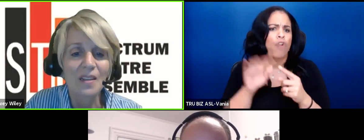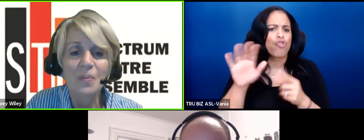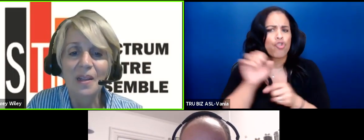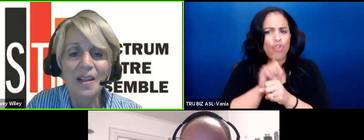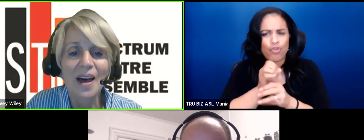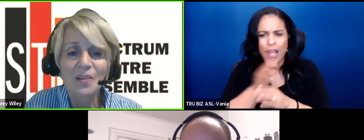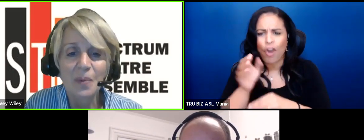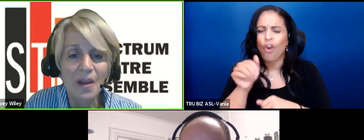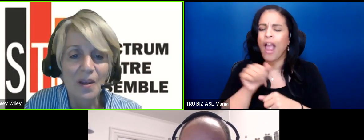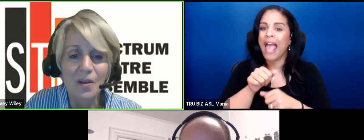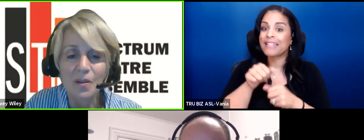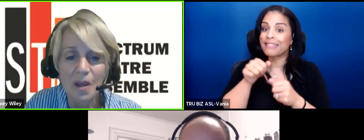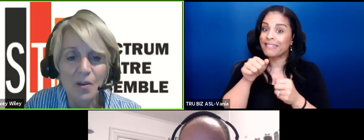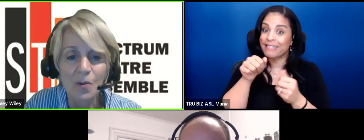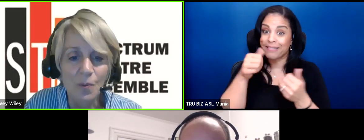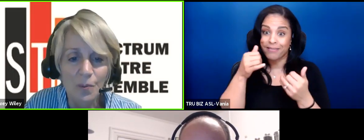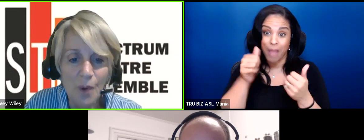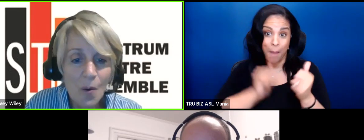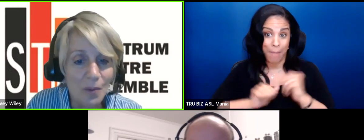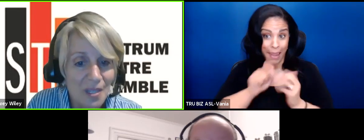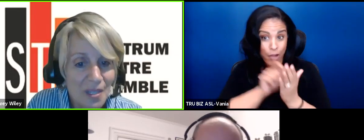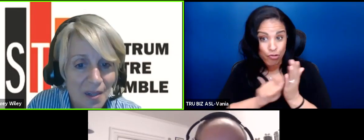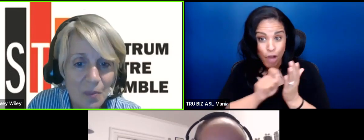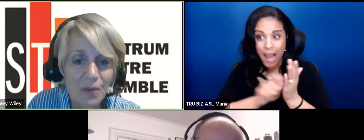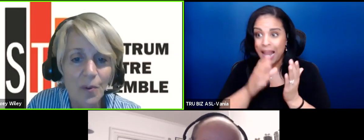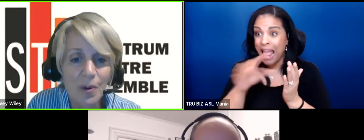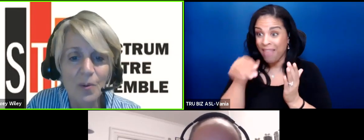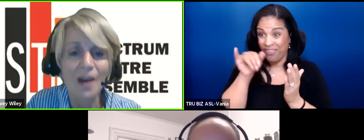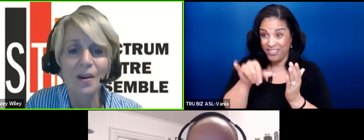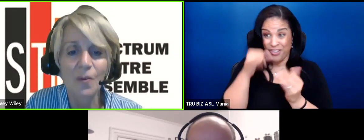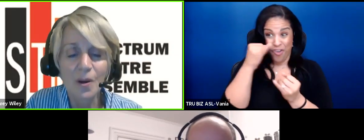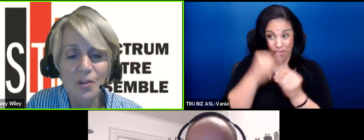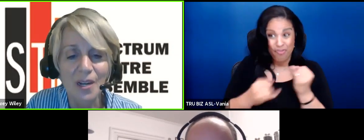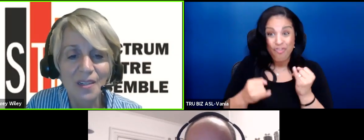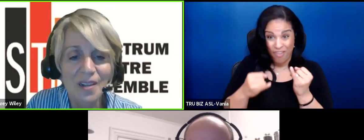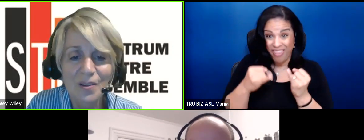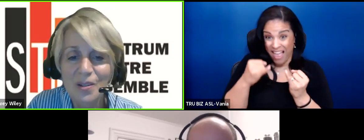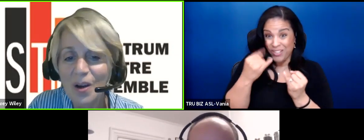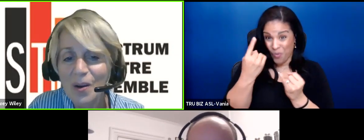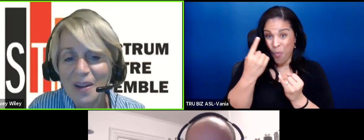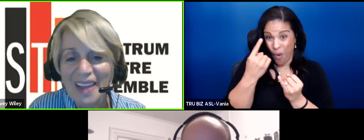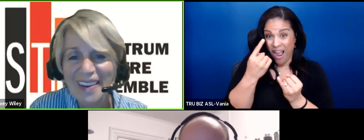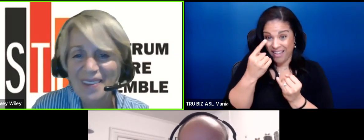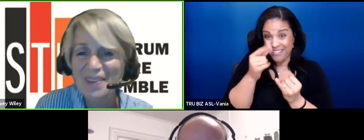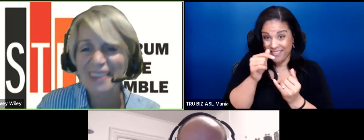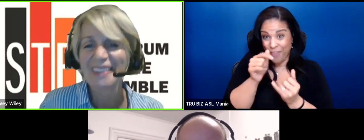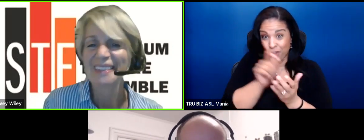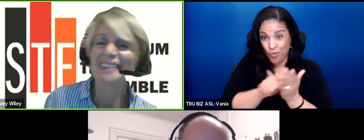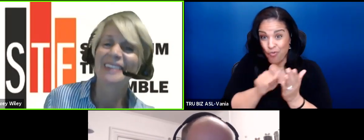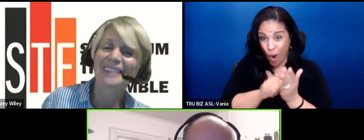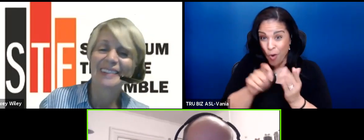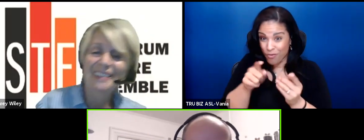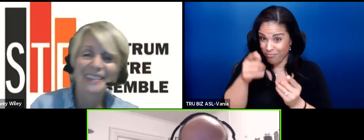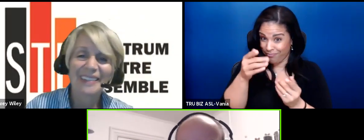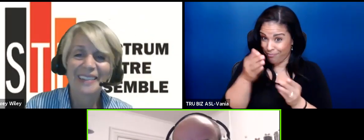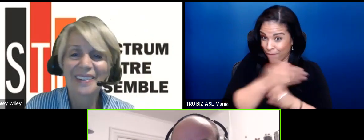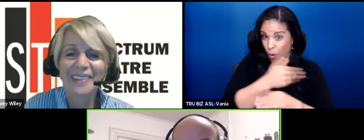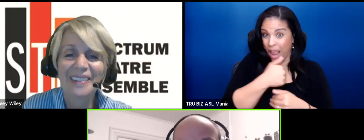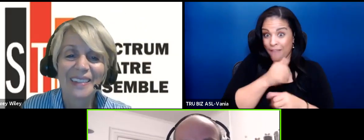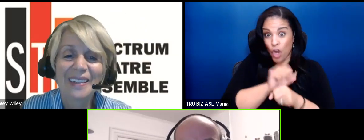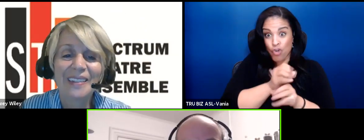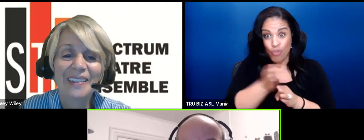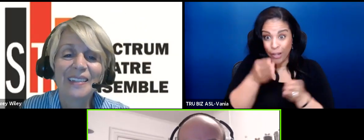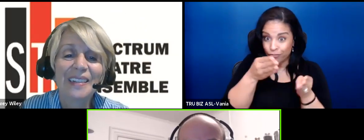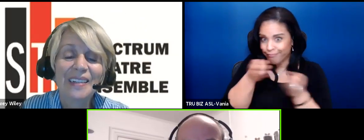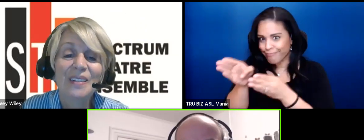playwright and this being the last play that that you wrote before you had a career change. Can you just talk about that a little bit? Yeah sure